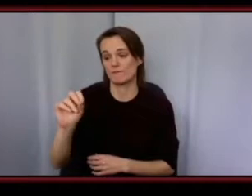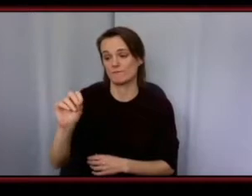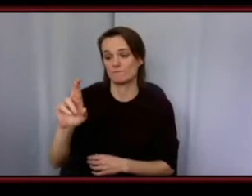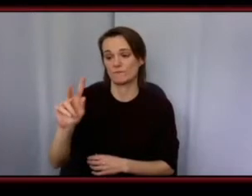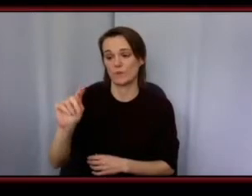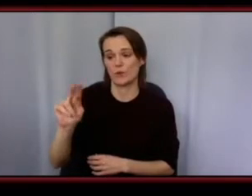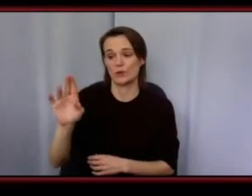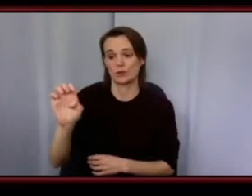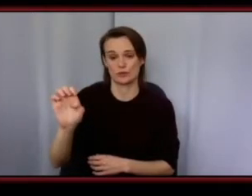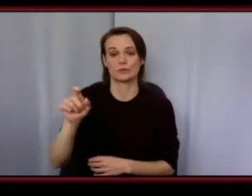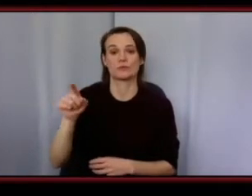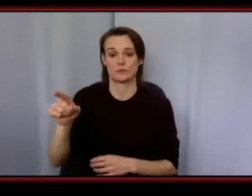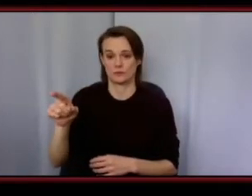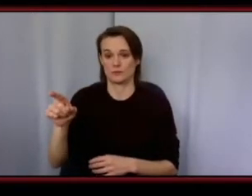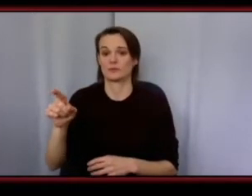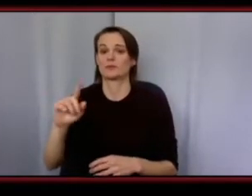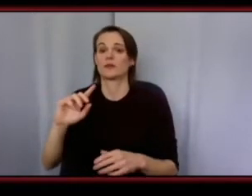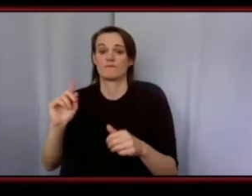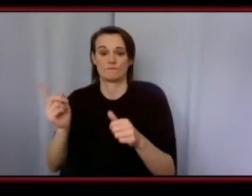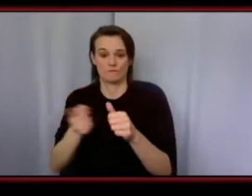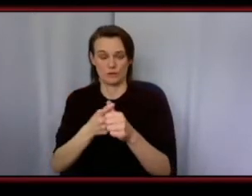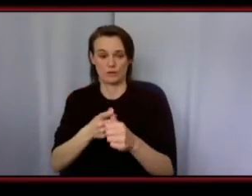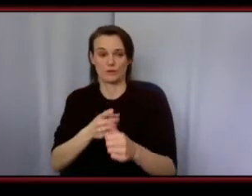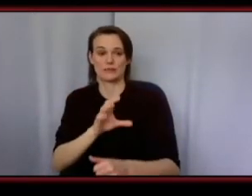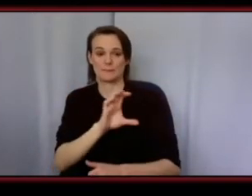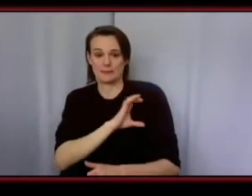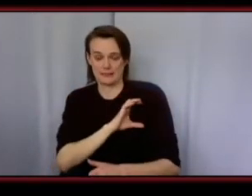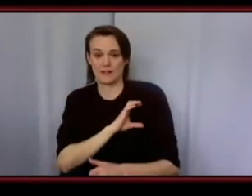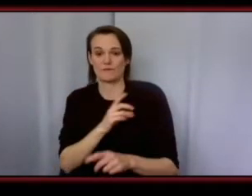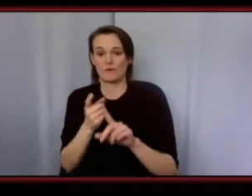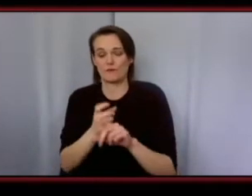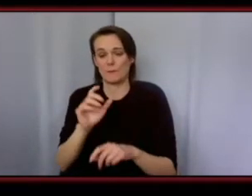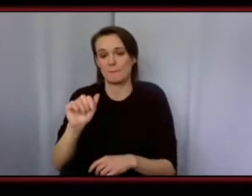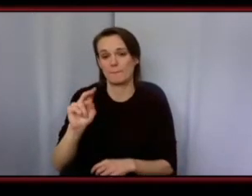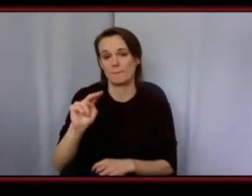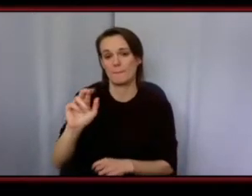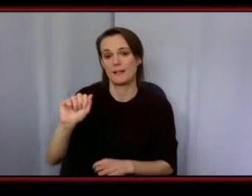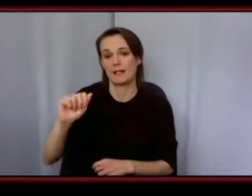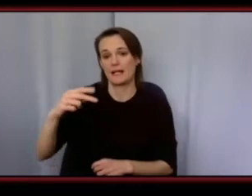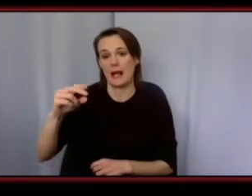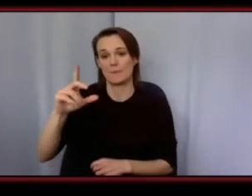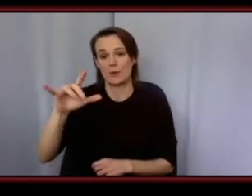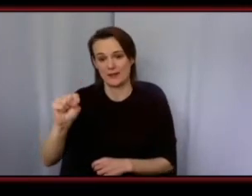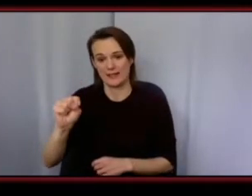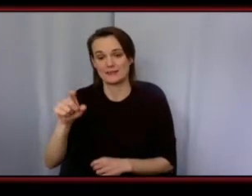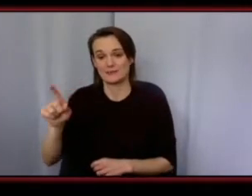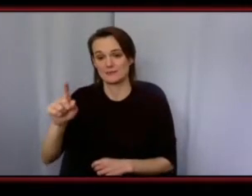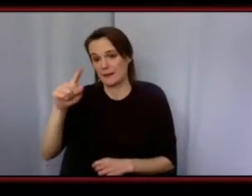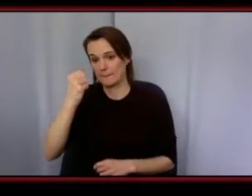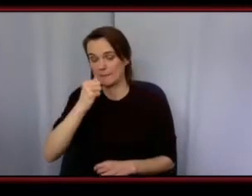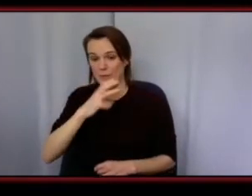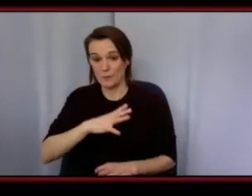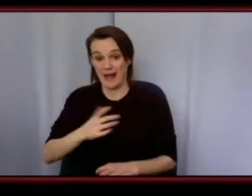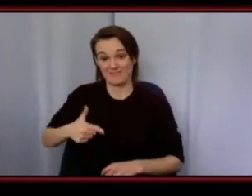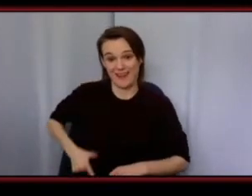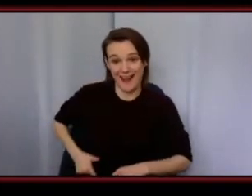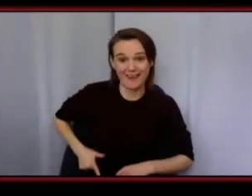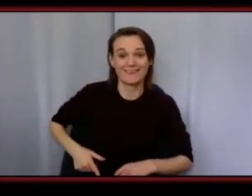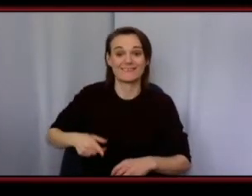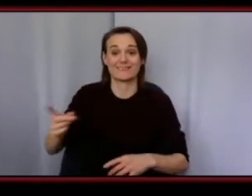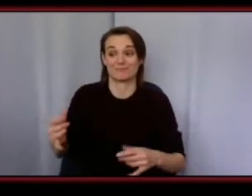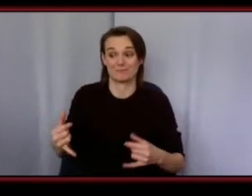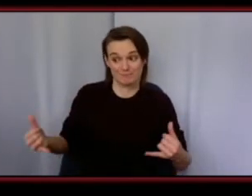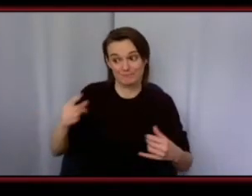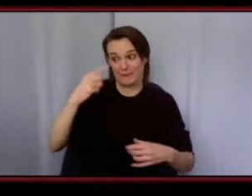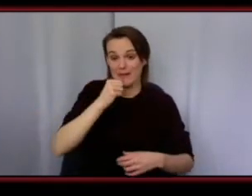the first police officer in annapolis and she was a bigger black woman which i identified with she carried a gun and she made sure no one would steal anything